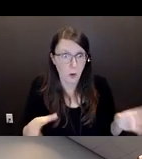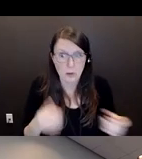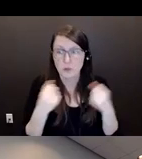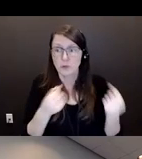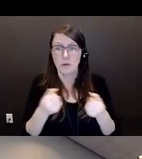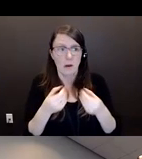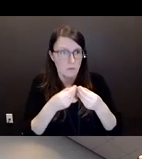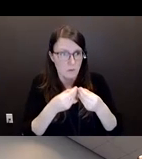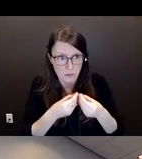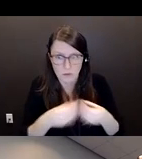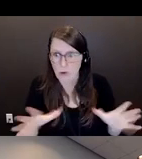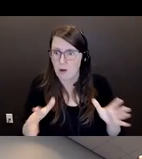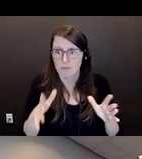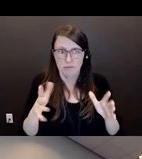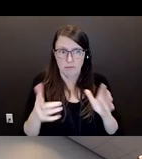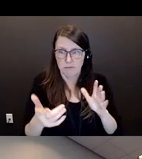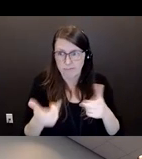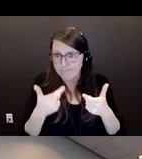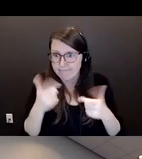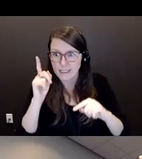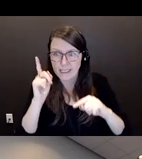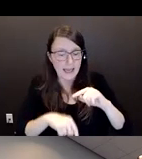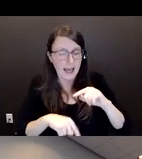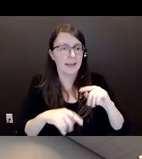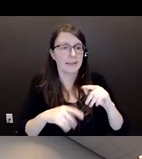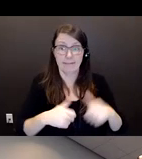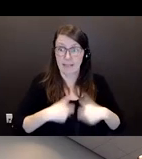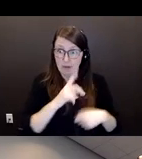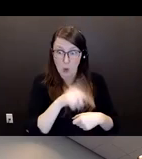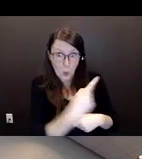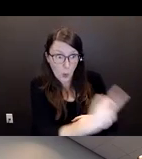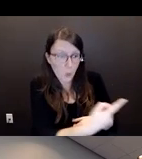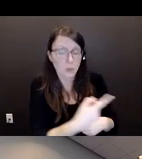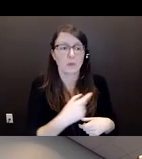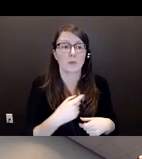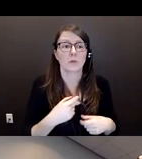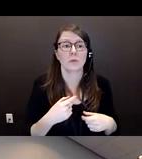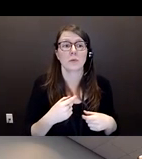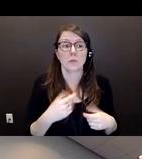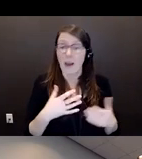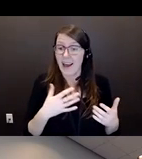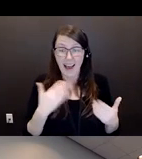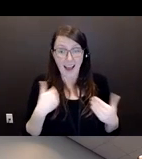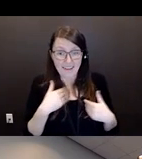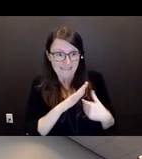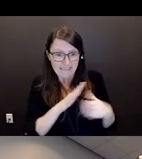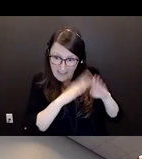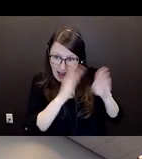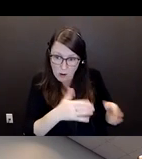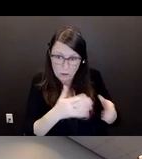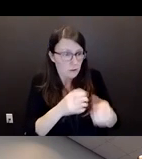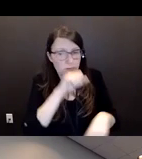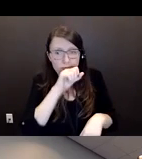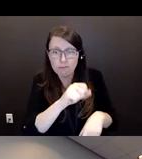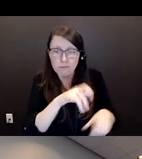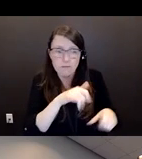she hasn't got the mobility. She's living alone. She has her home. She loved her home, wanted to be there till the